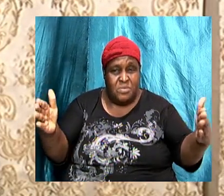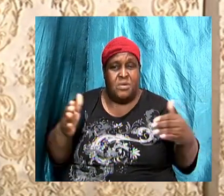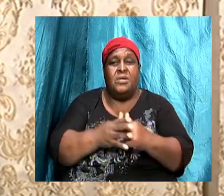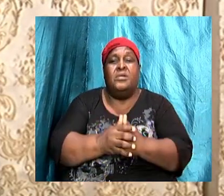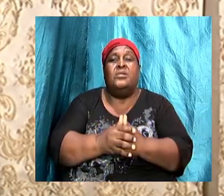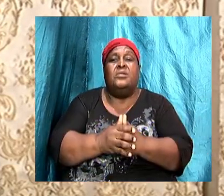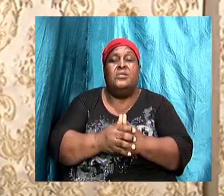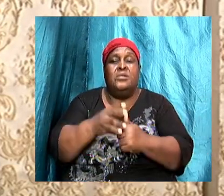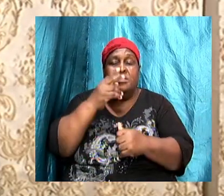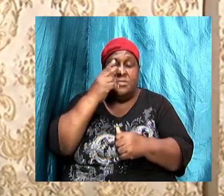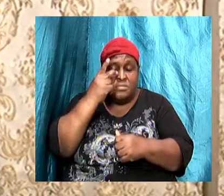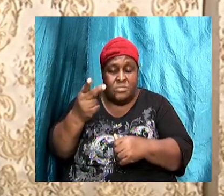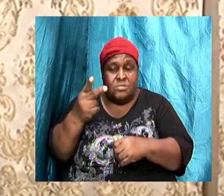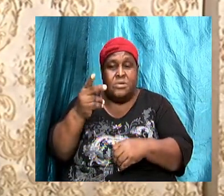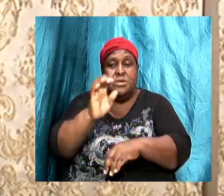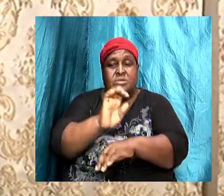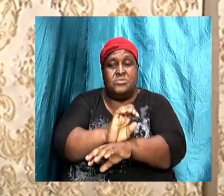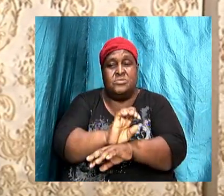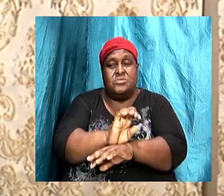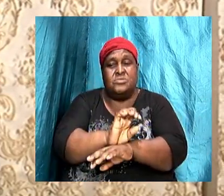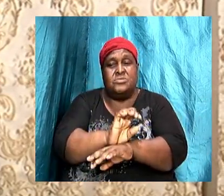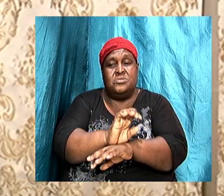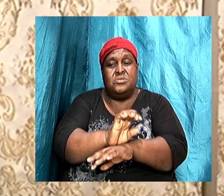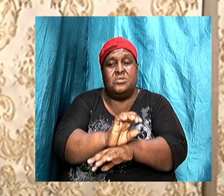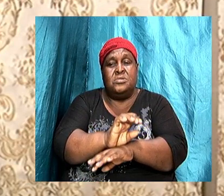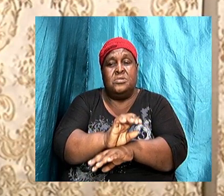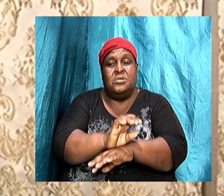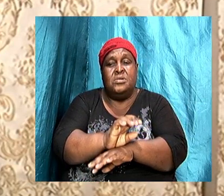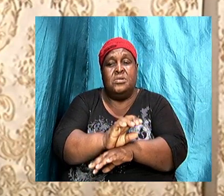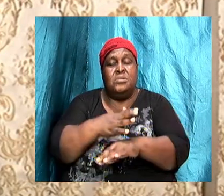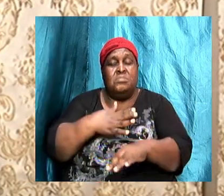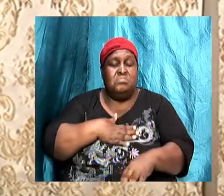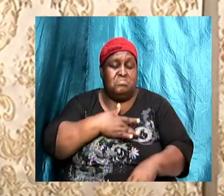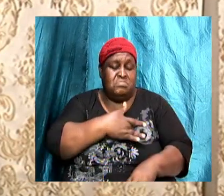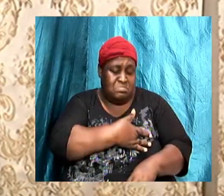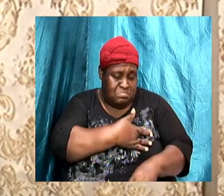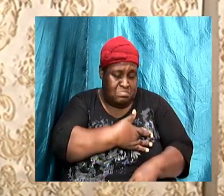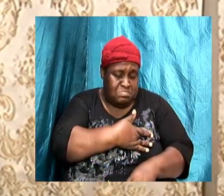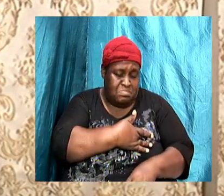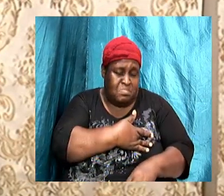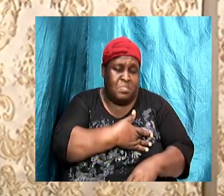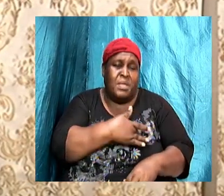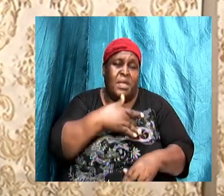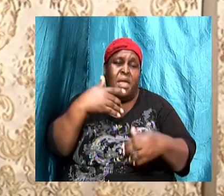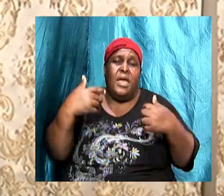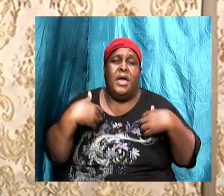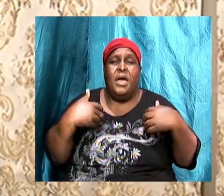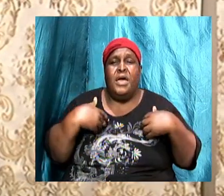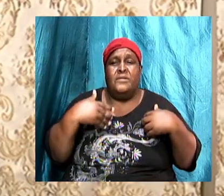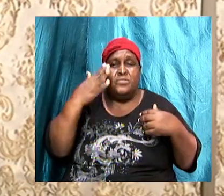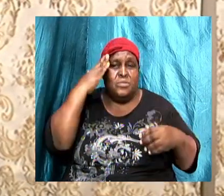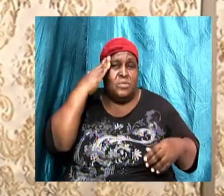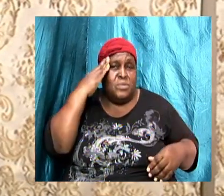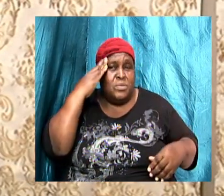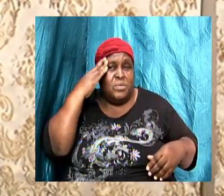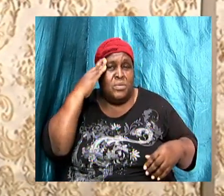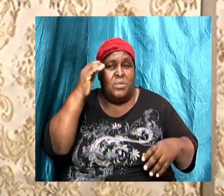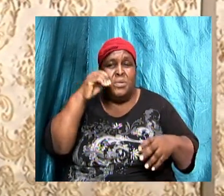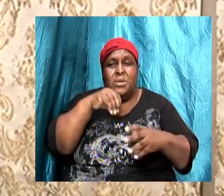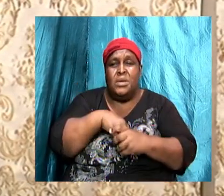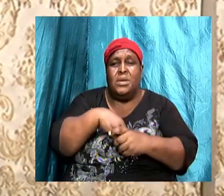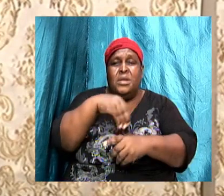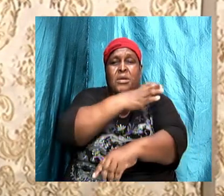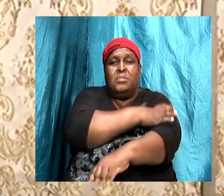at the churches because it is in my heart to have us to be aware that we are in a